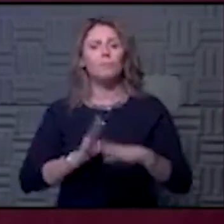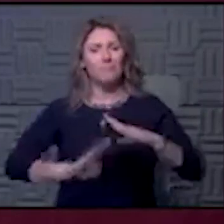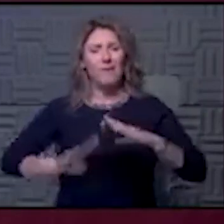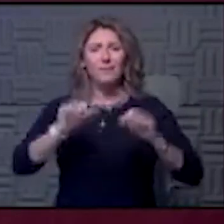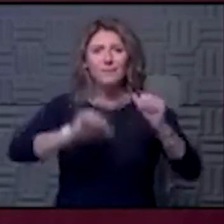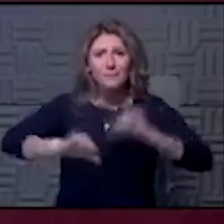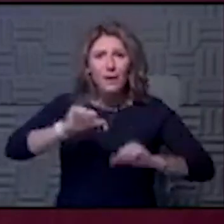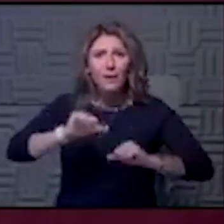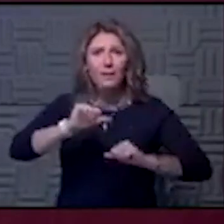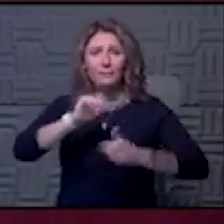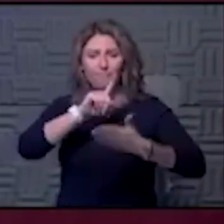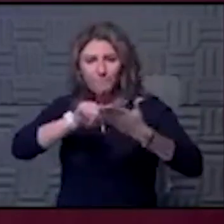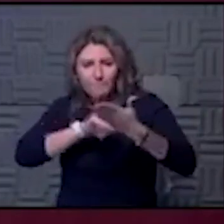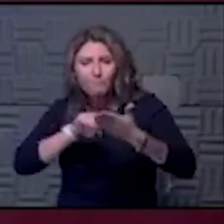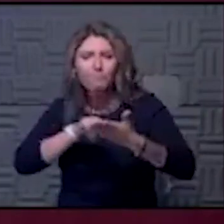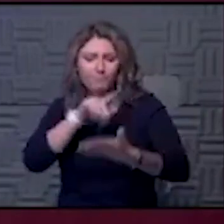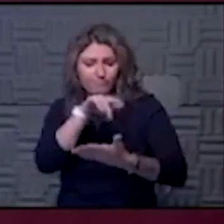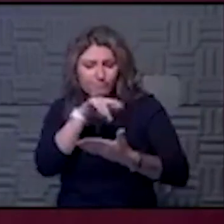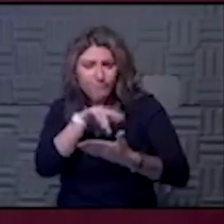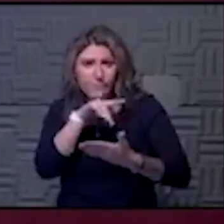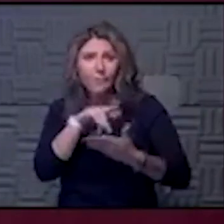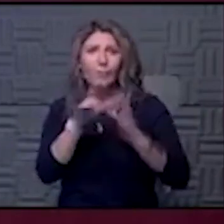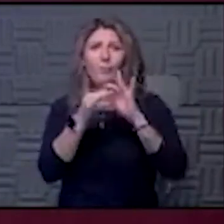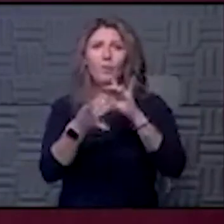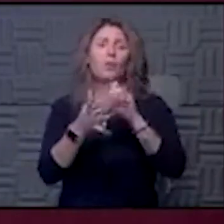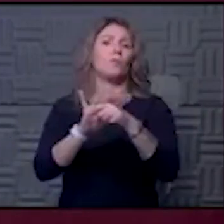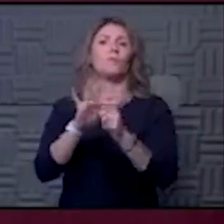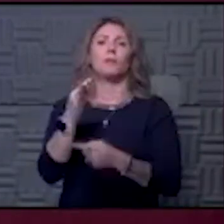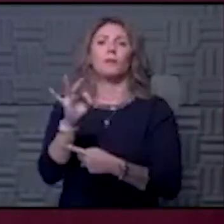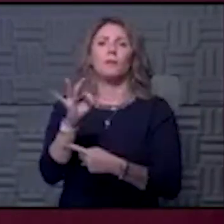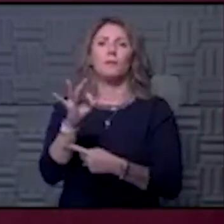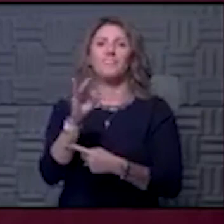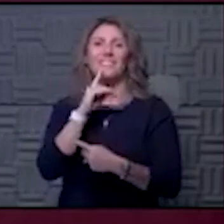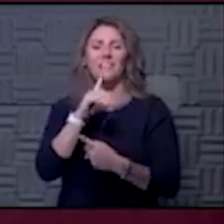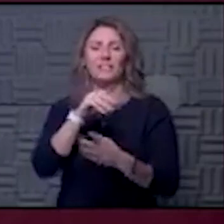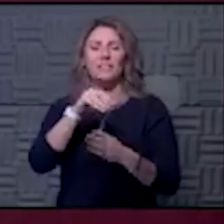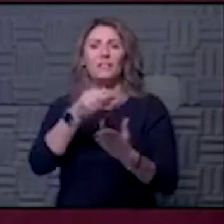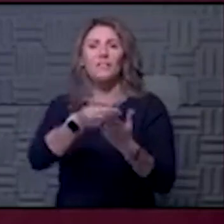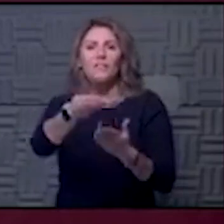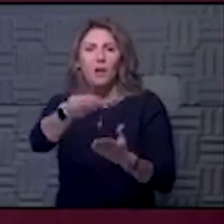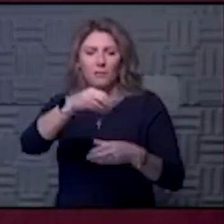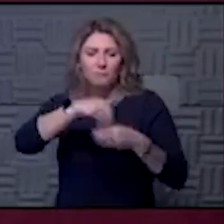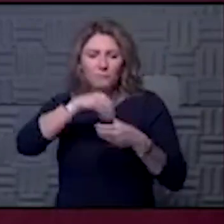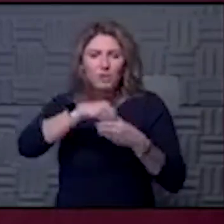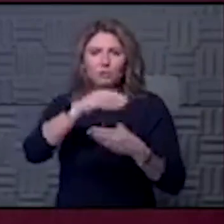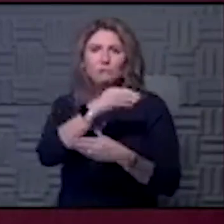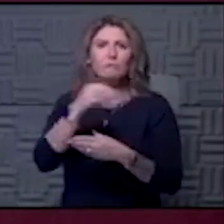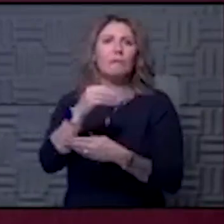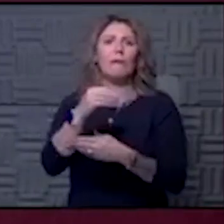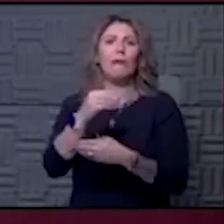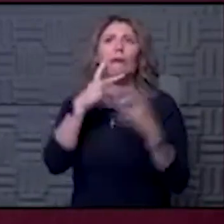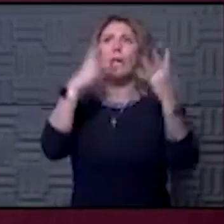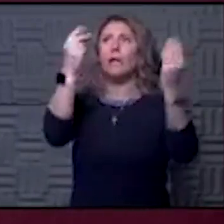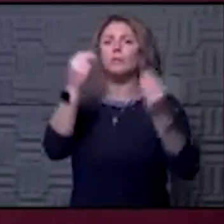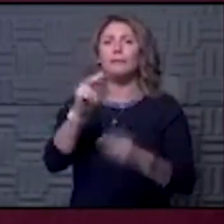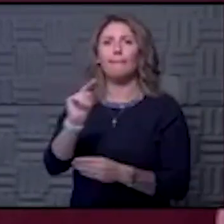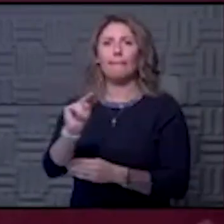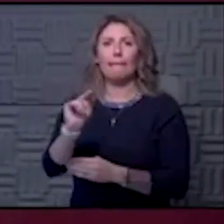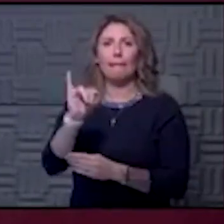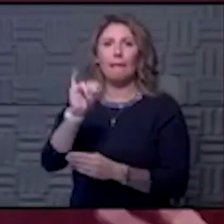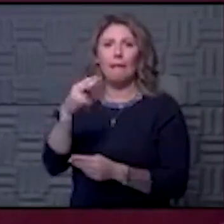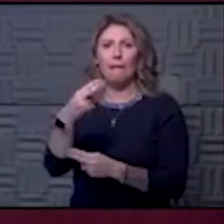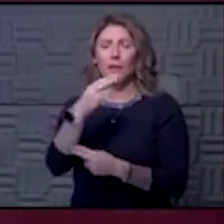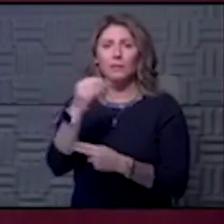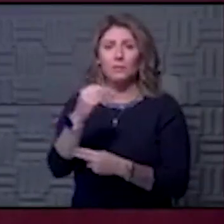investigations in COVID-19, which are funded internally and externally through the NIH, which is important and hopefully